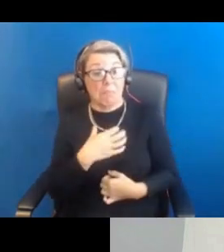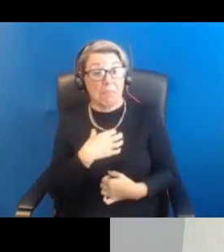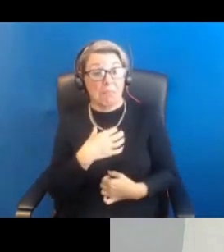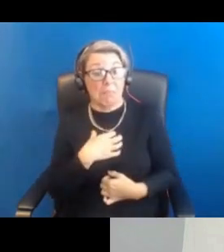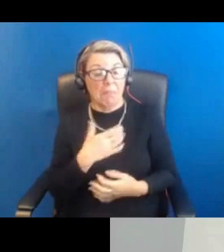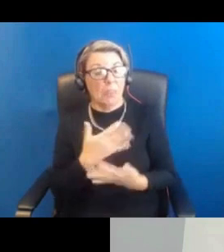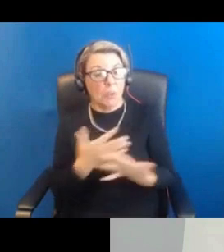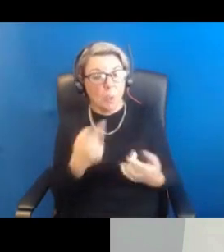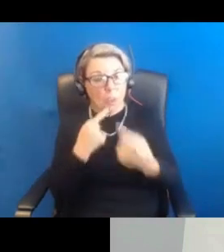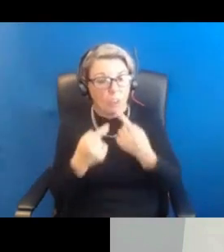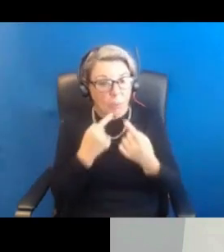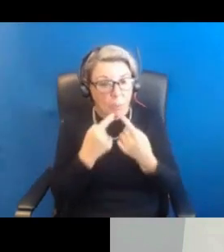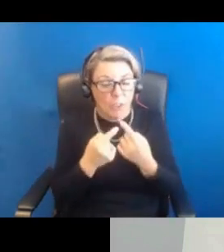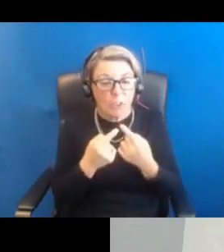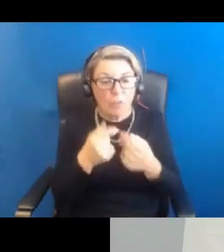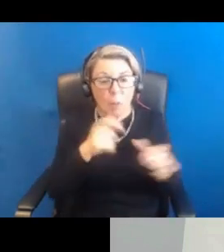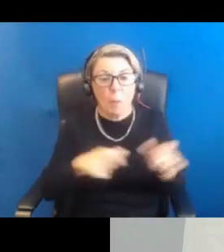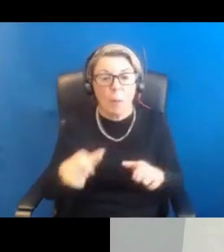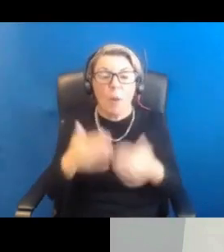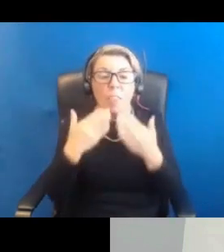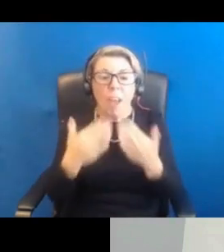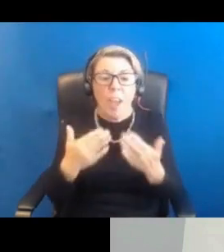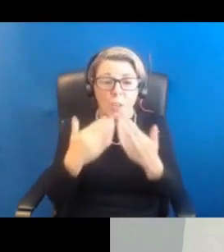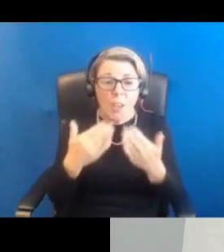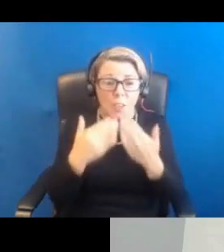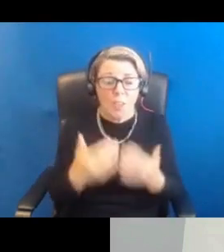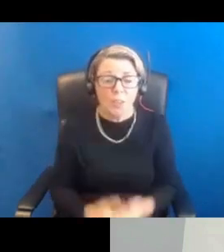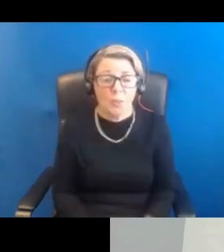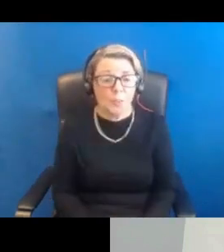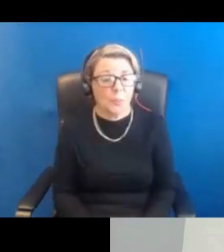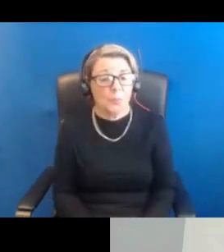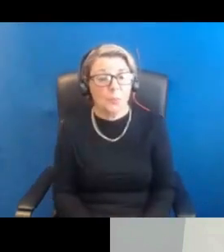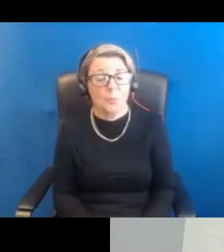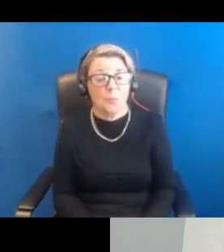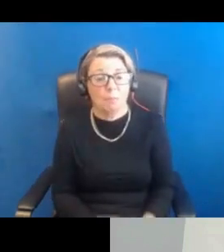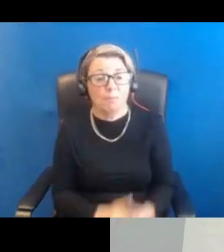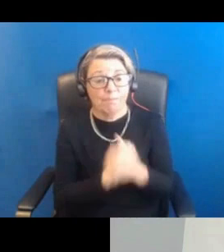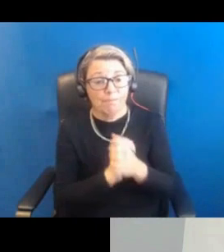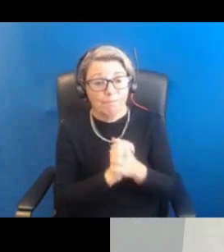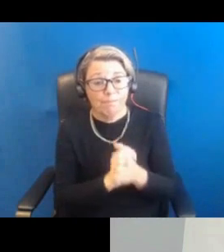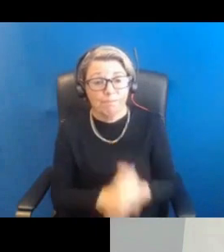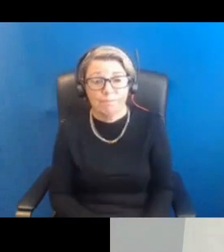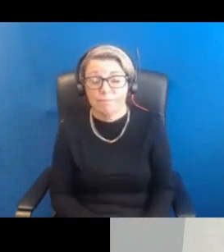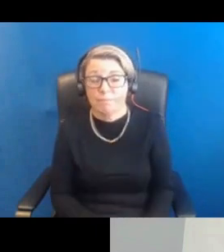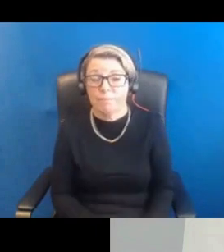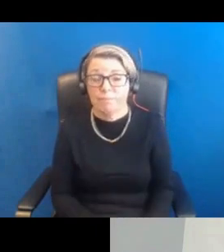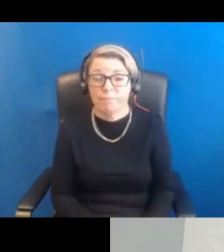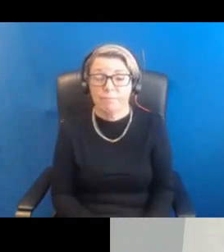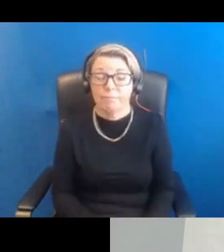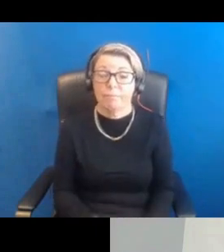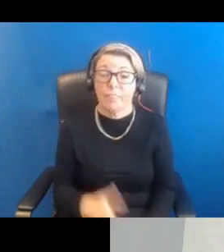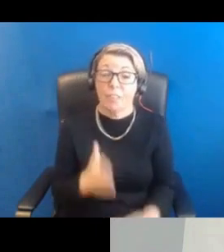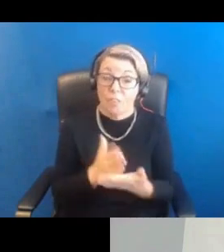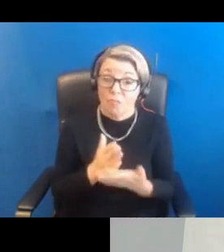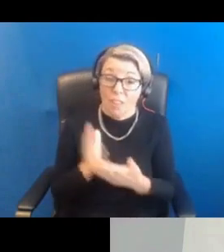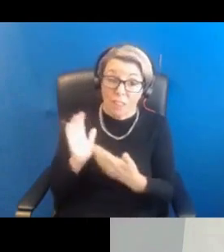information out to people. So thank you so much for that. And Professor Glacier for really introducing us